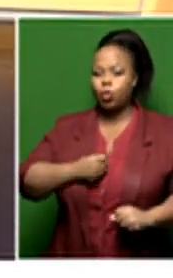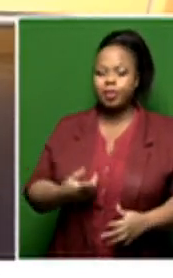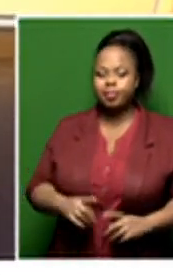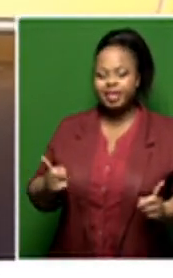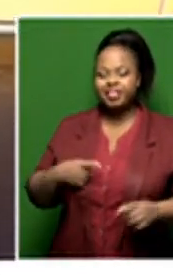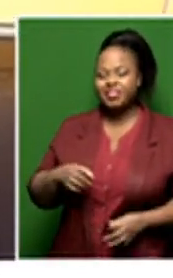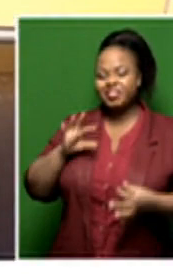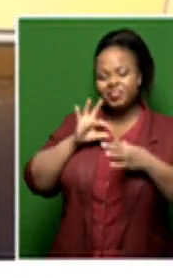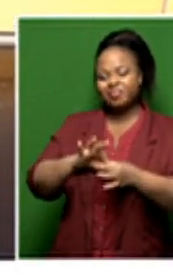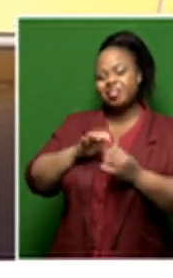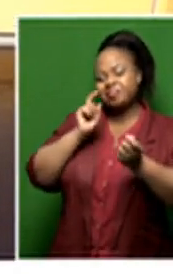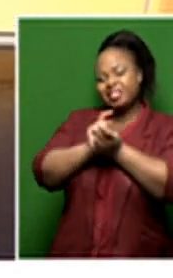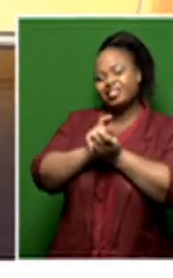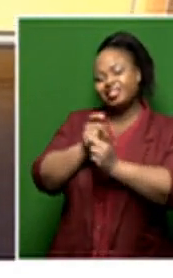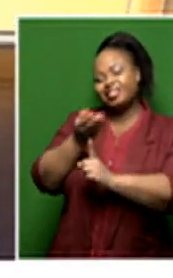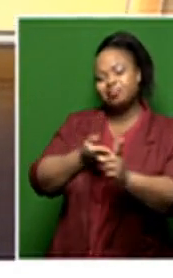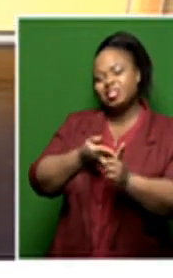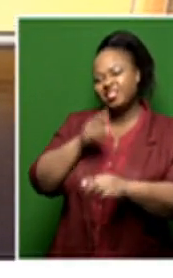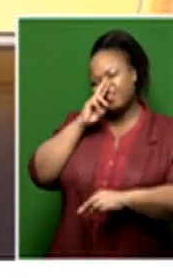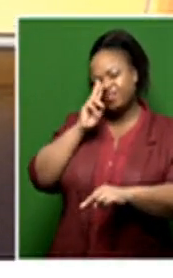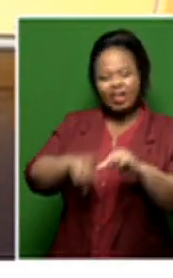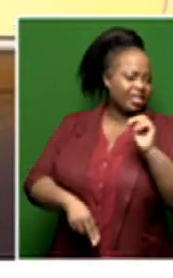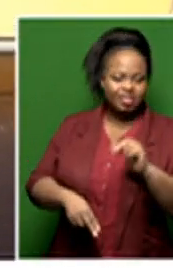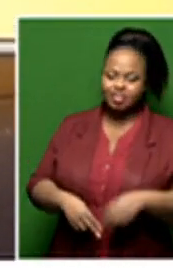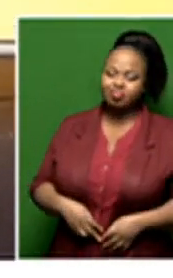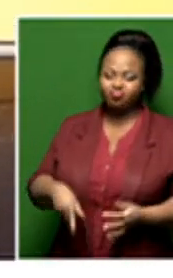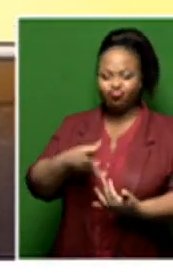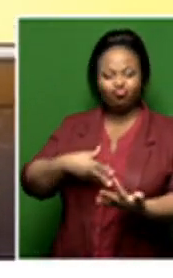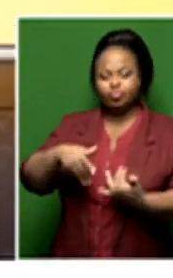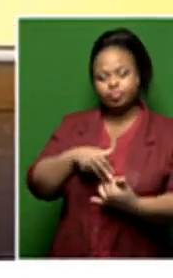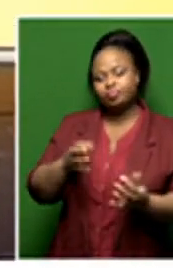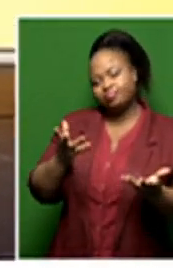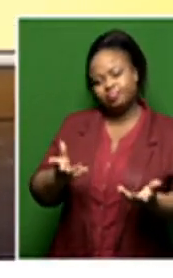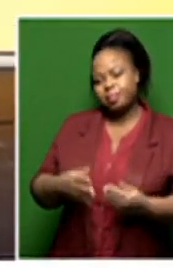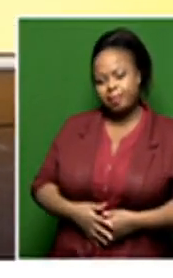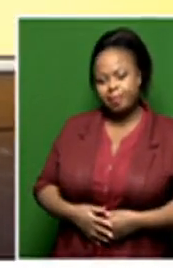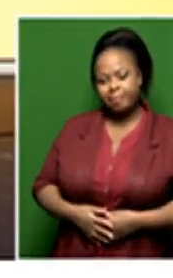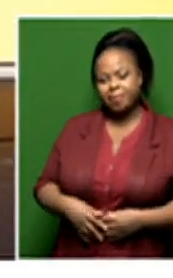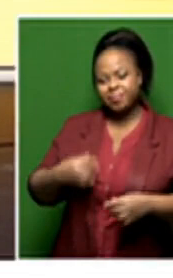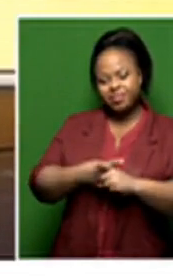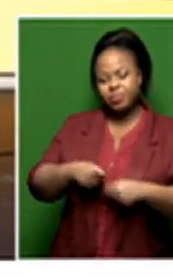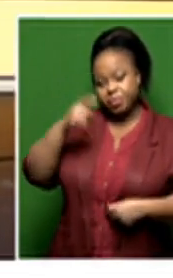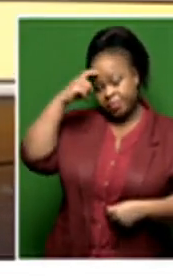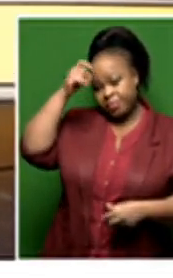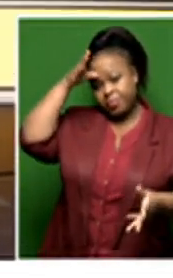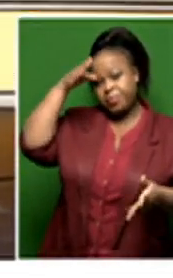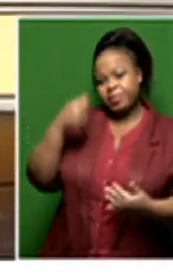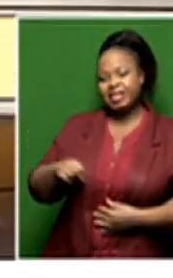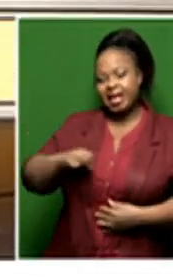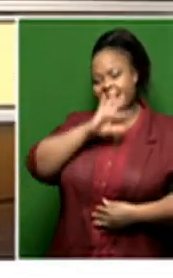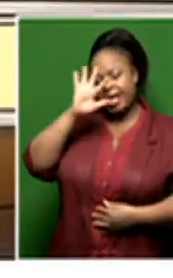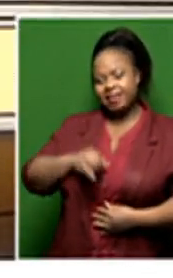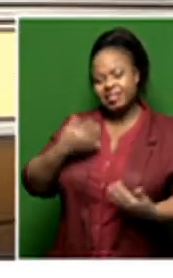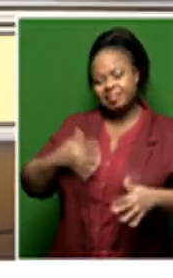got closer to him, he was very hilarious. was fun too. And he oozed just wisdom. was an African sage.